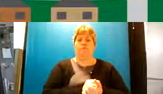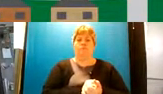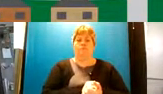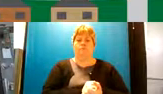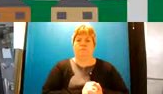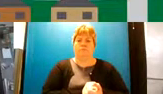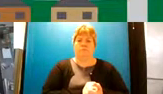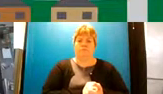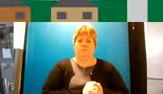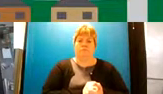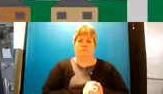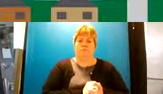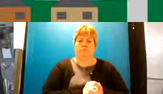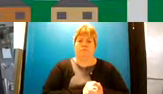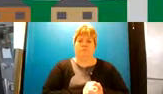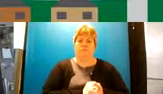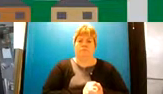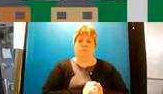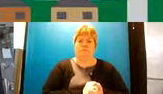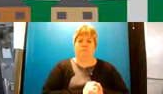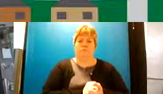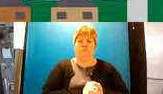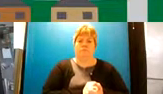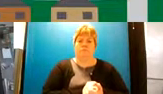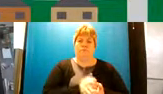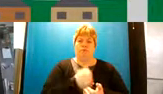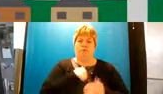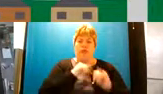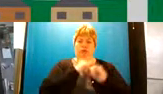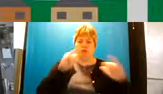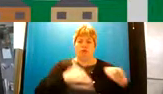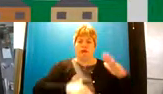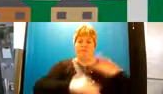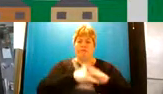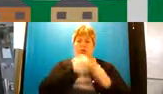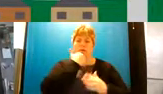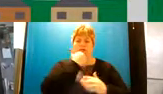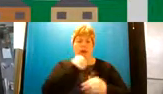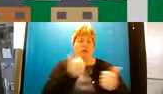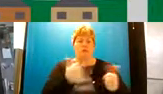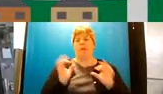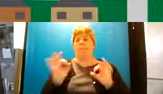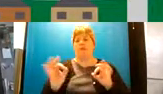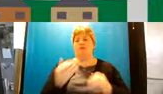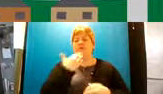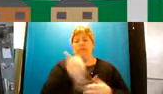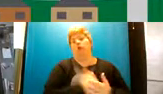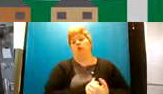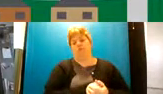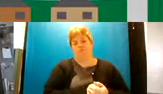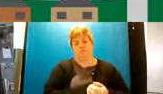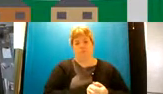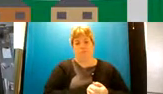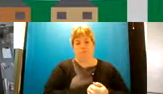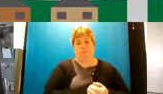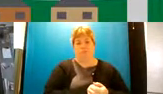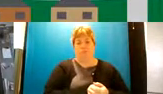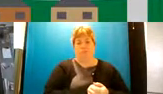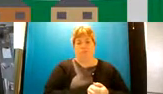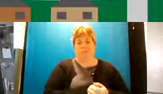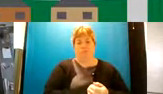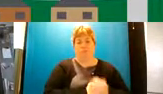screen my screen's full size perfect thank you all right wonderful okay